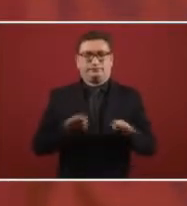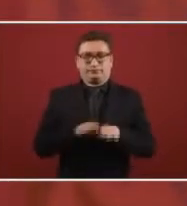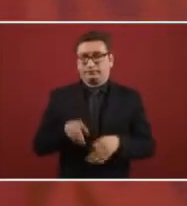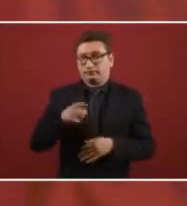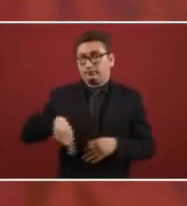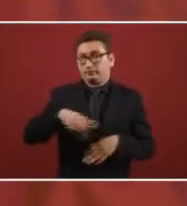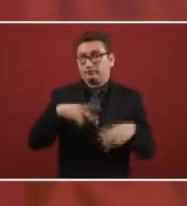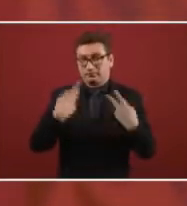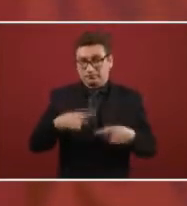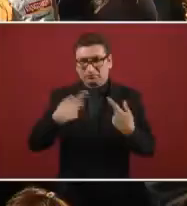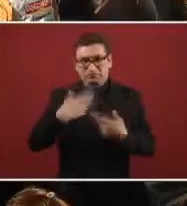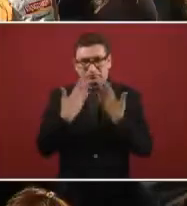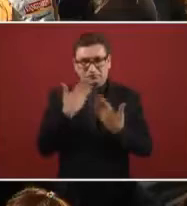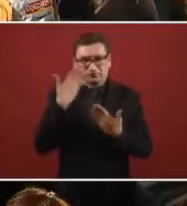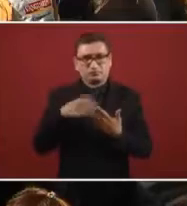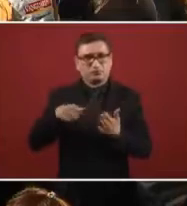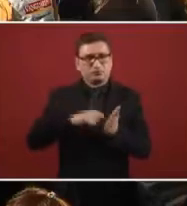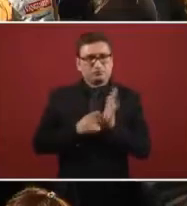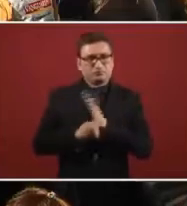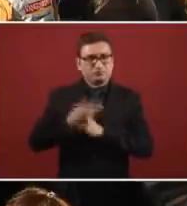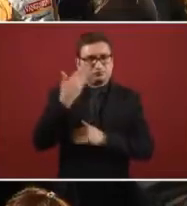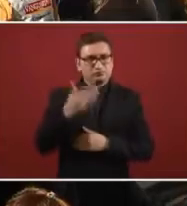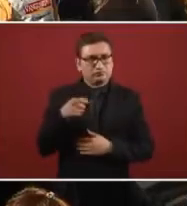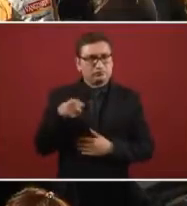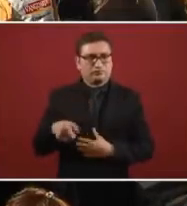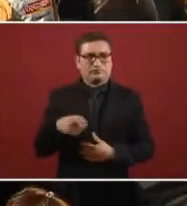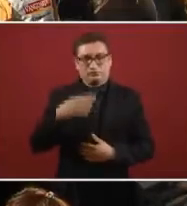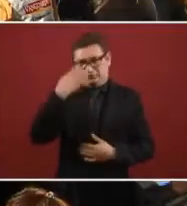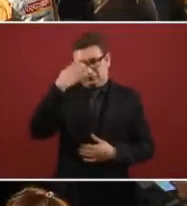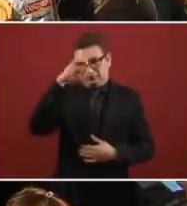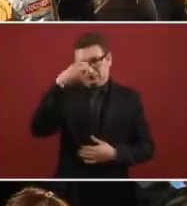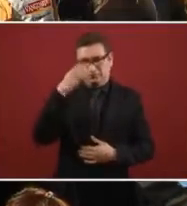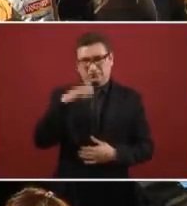that the technicians are in charge